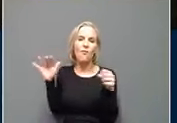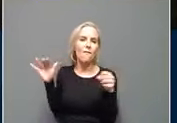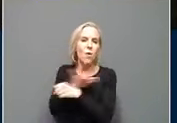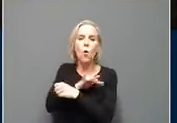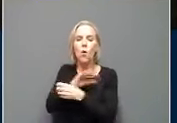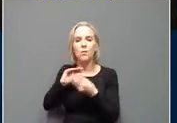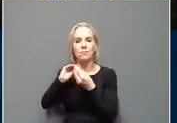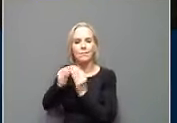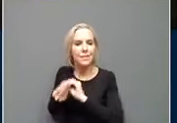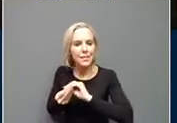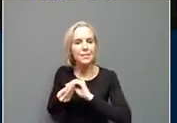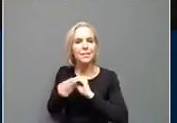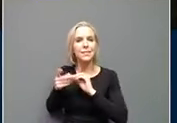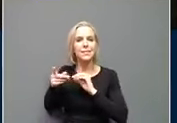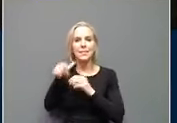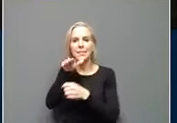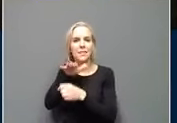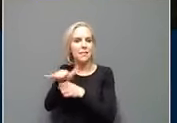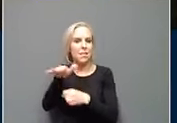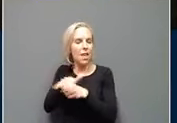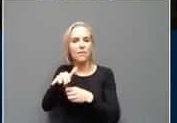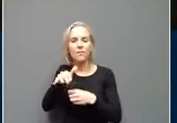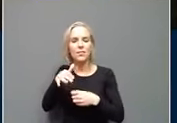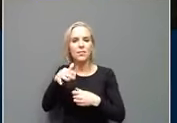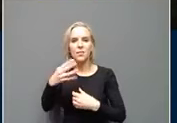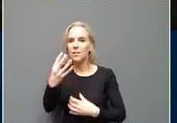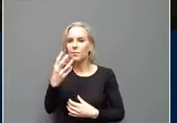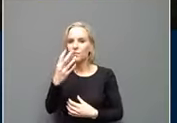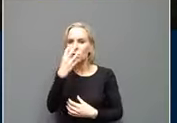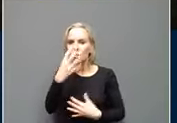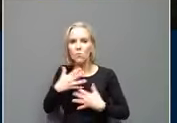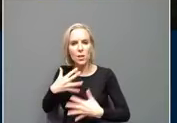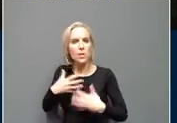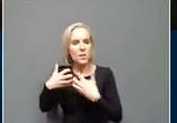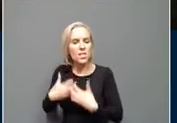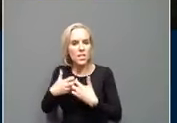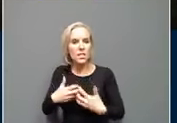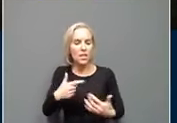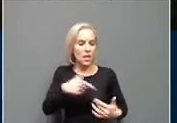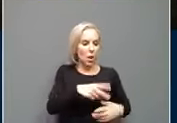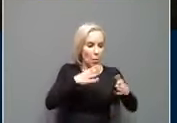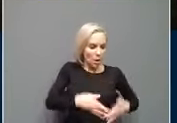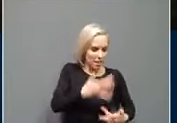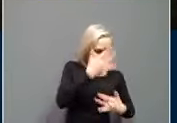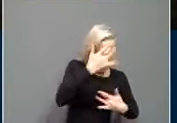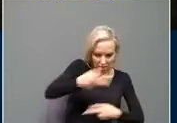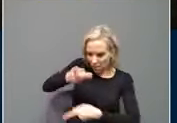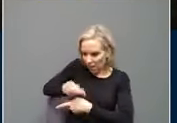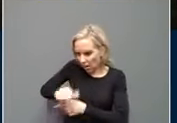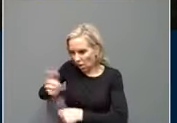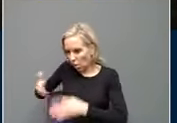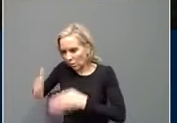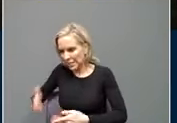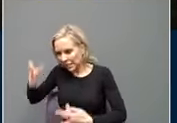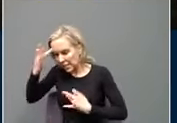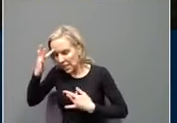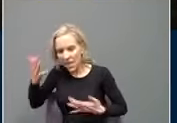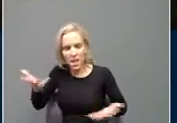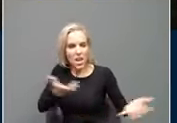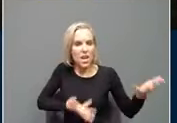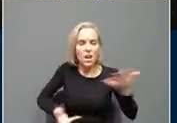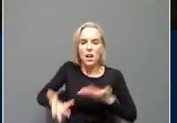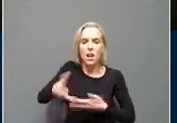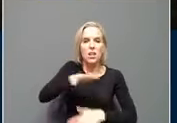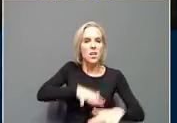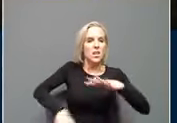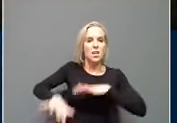not enough oxygen, sick people taking care of sick people because nobody else is there. And us in the world trying